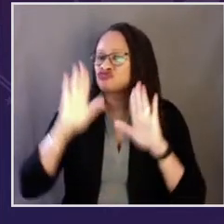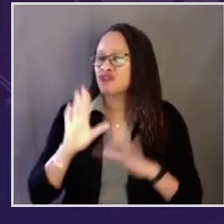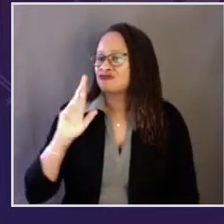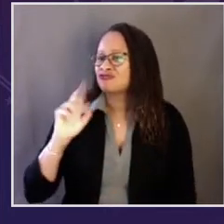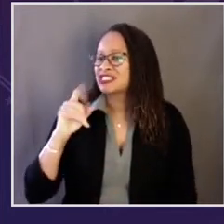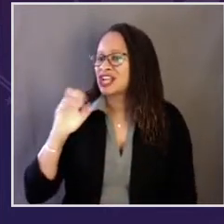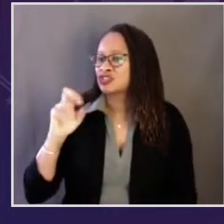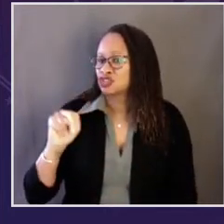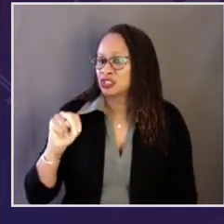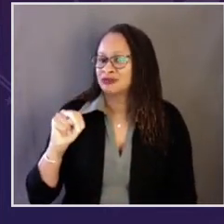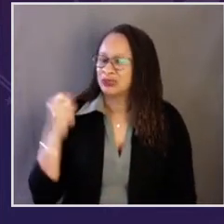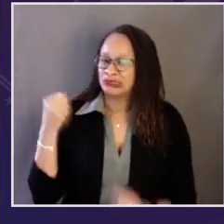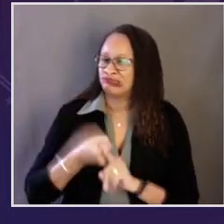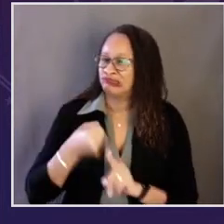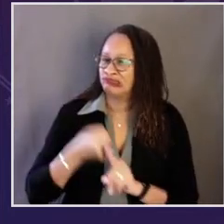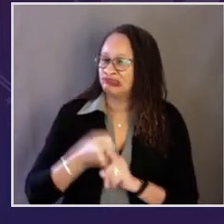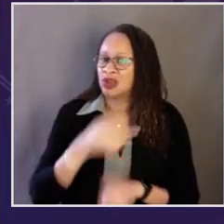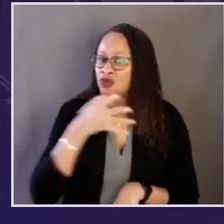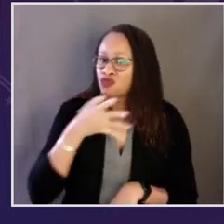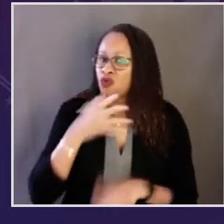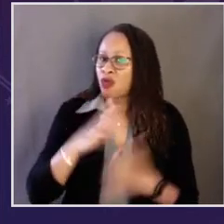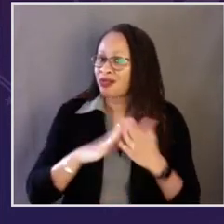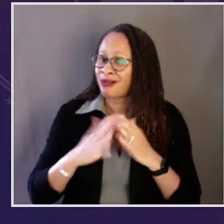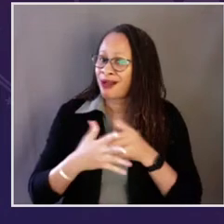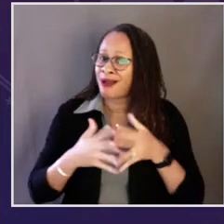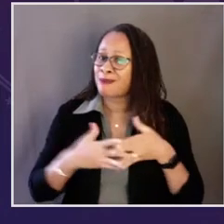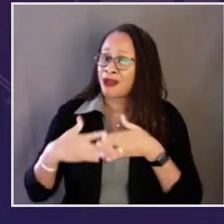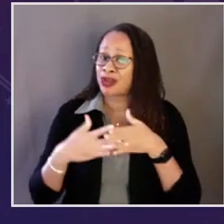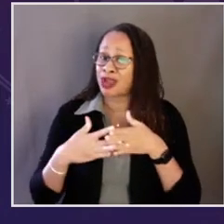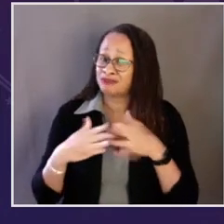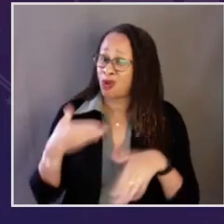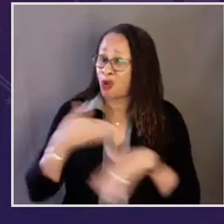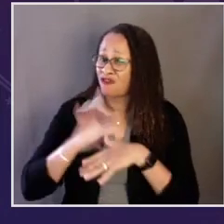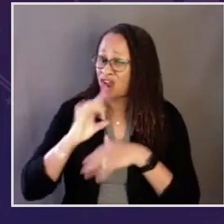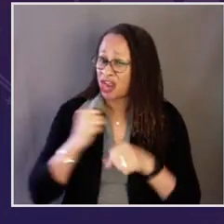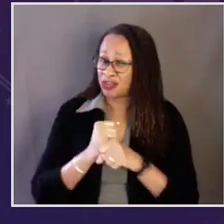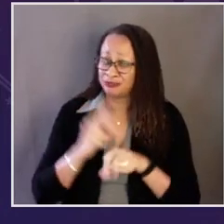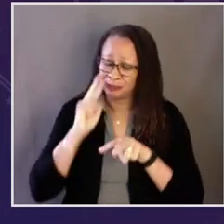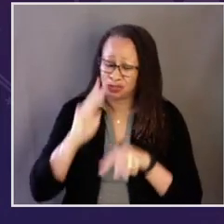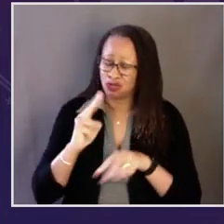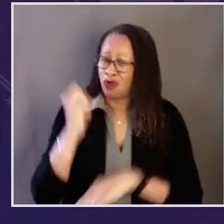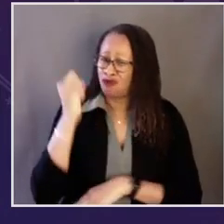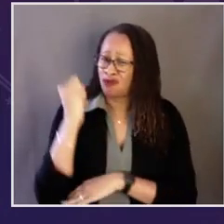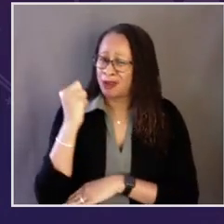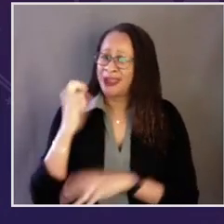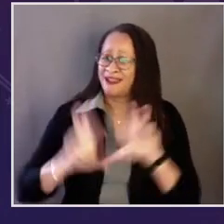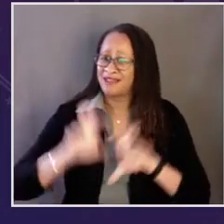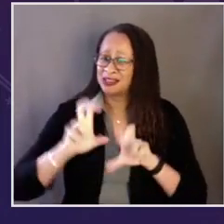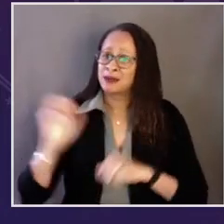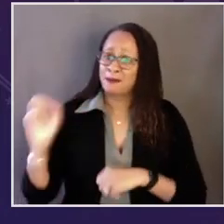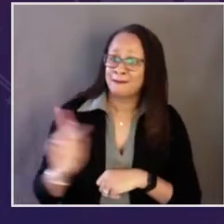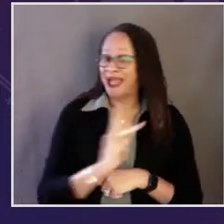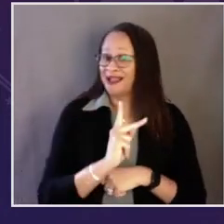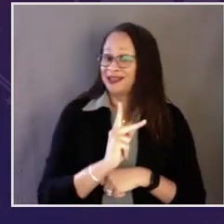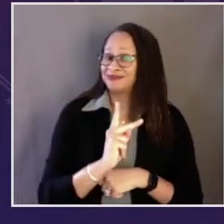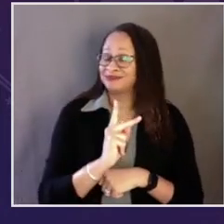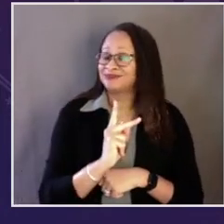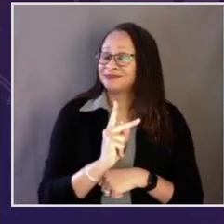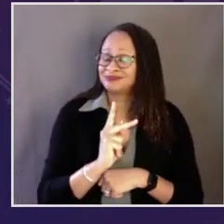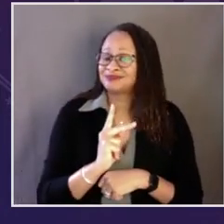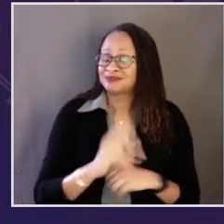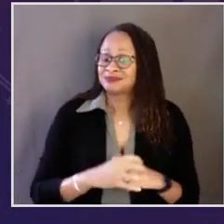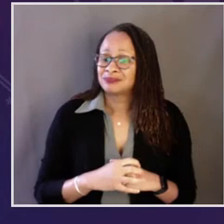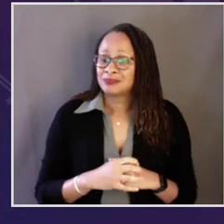had. He was there when the Great Recession was pummeling rural America. Over eight years, he